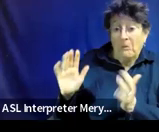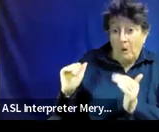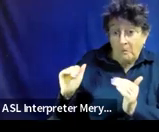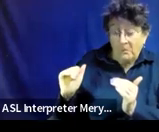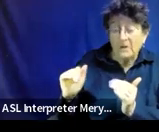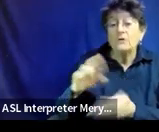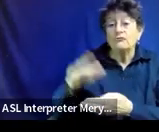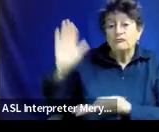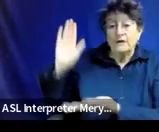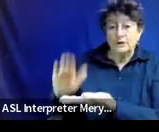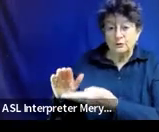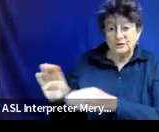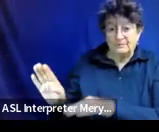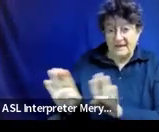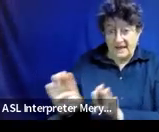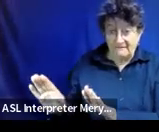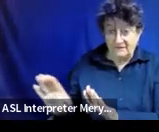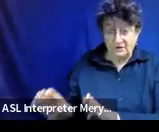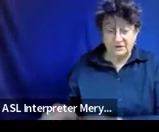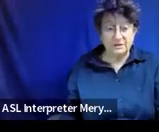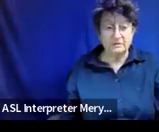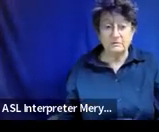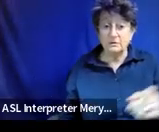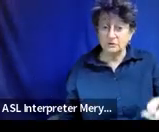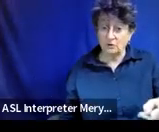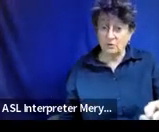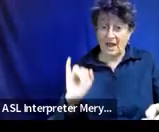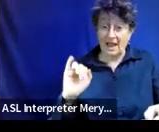So this is what it would look like in the IEP.